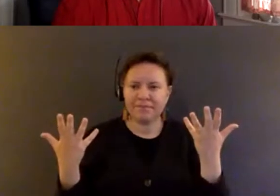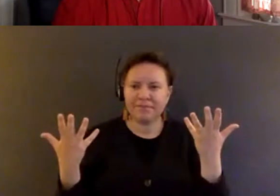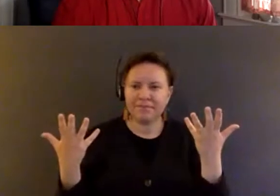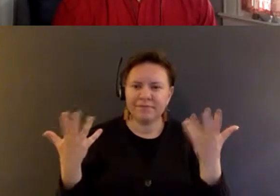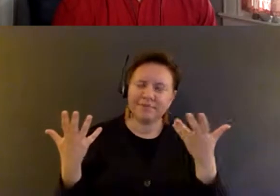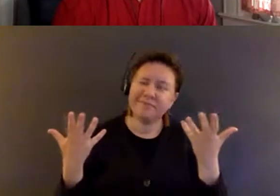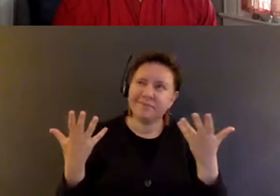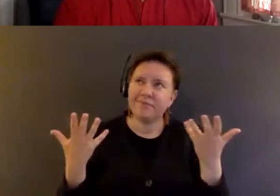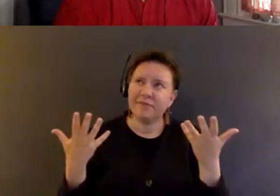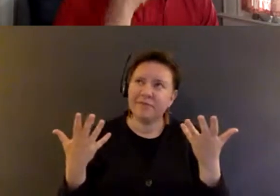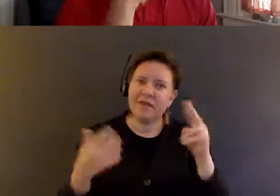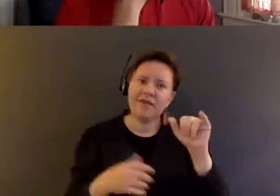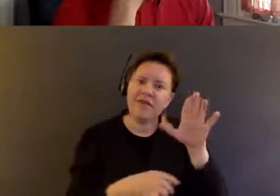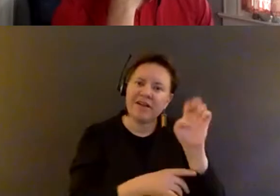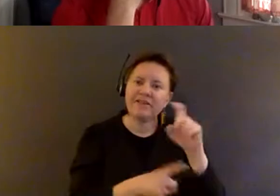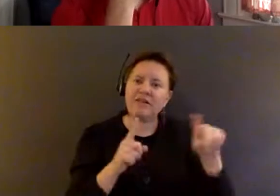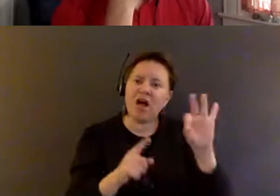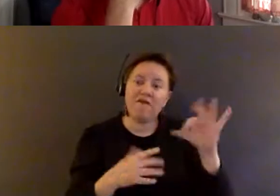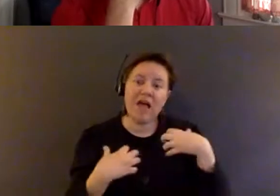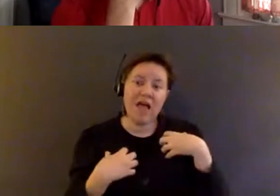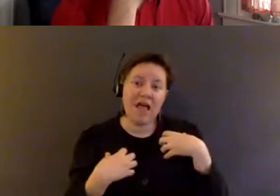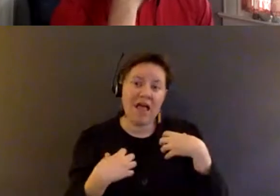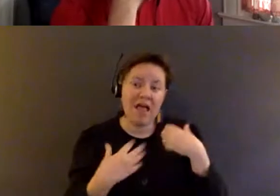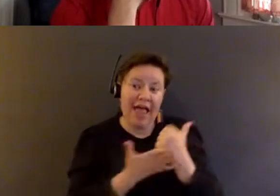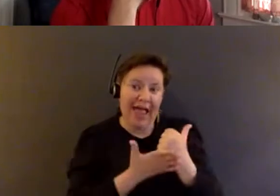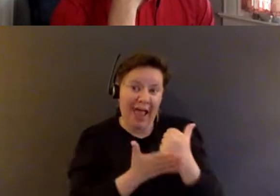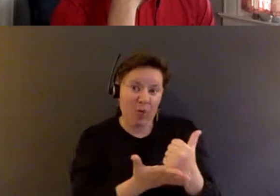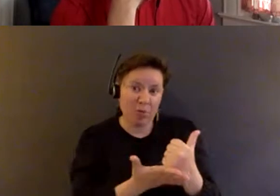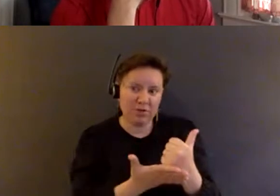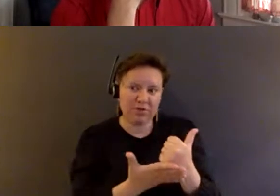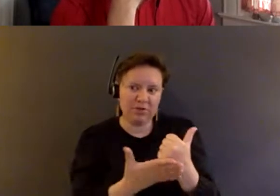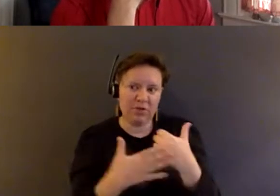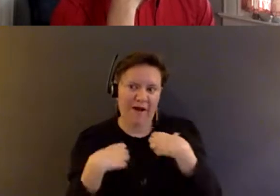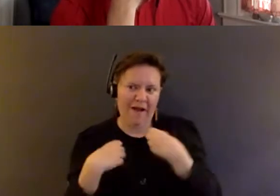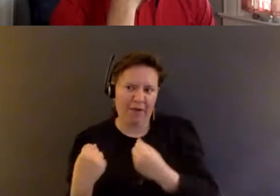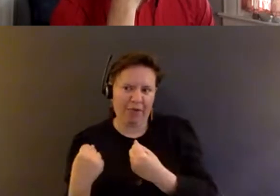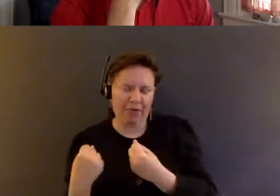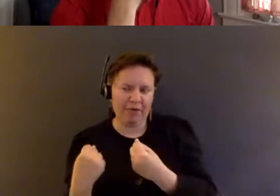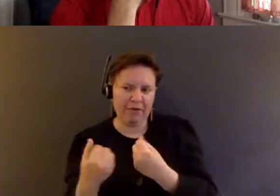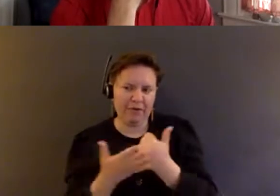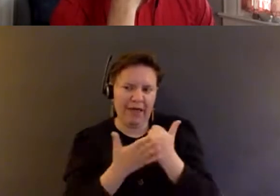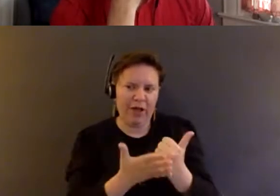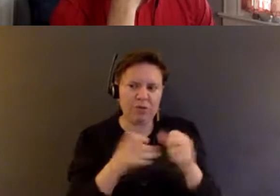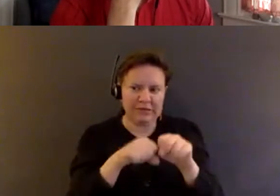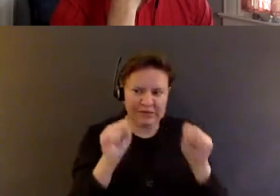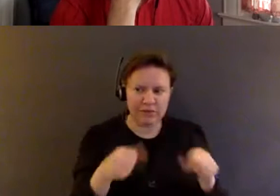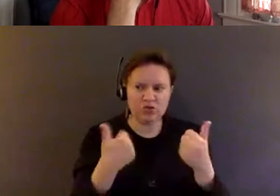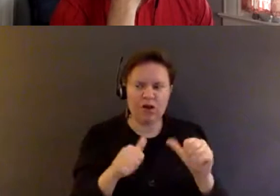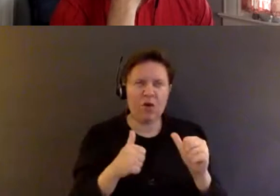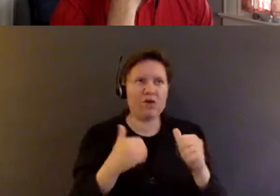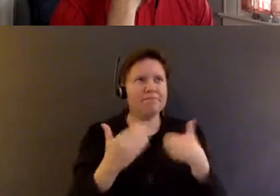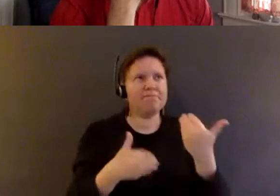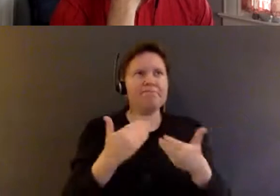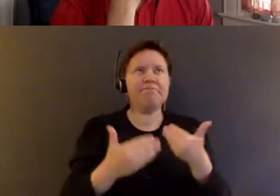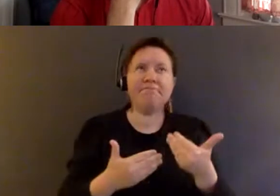the violence of health systems. So trying to, um, you know, trying to take a step always and pause before